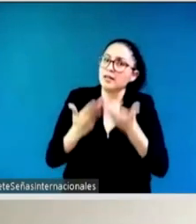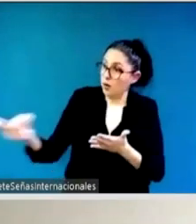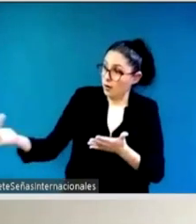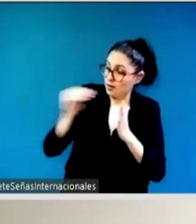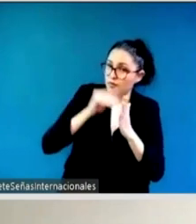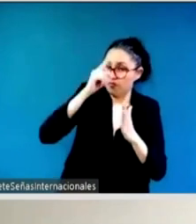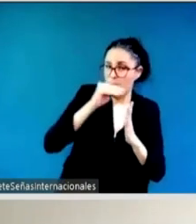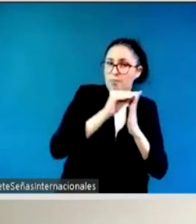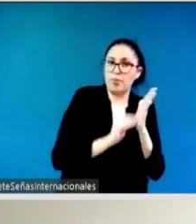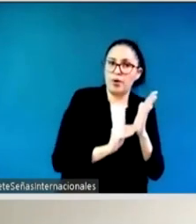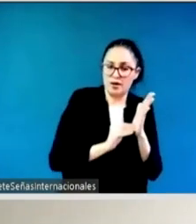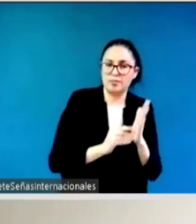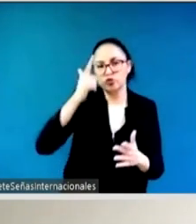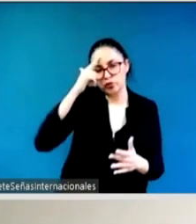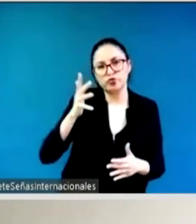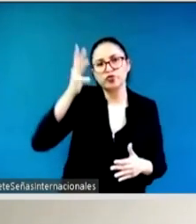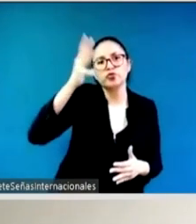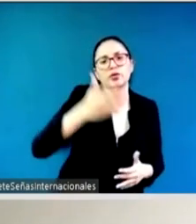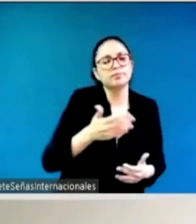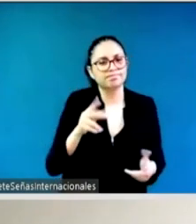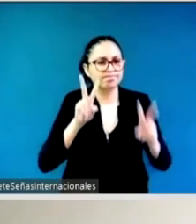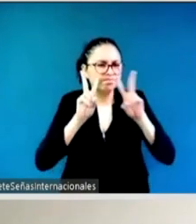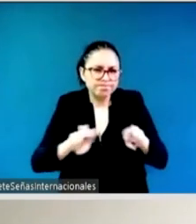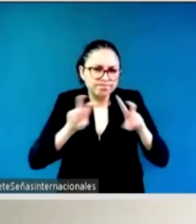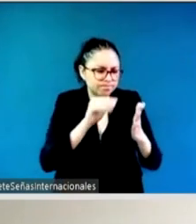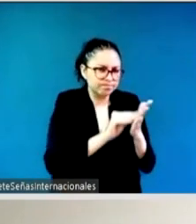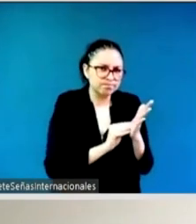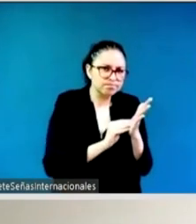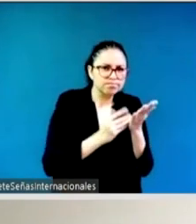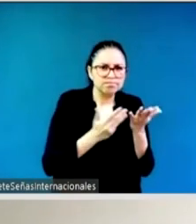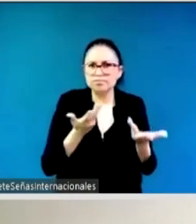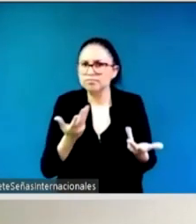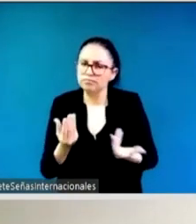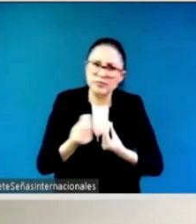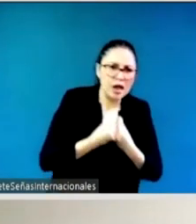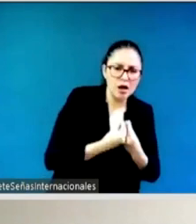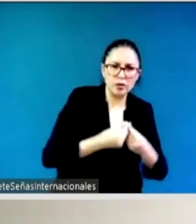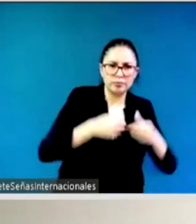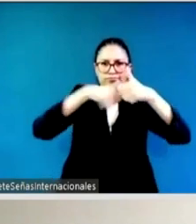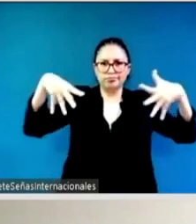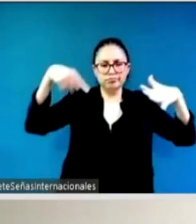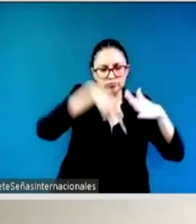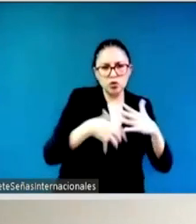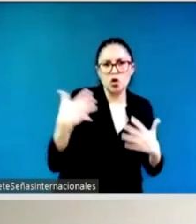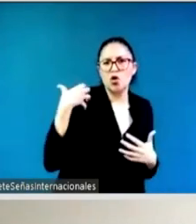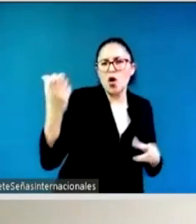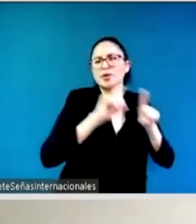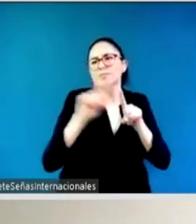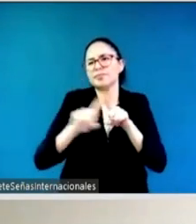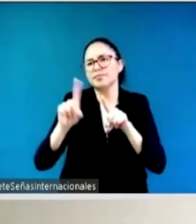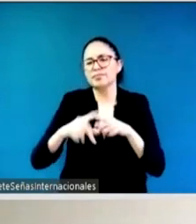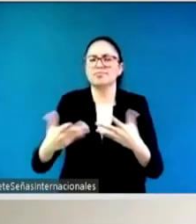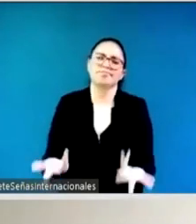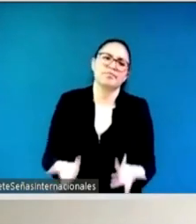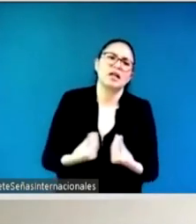um challenging current um epistemologies how do we um how do we